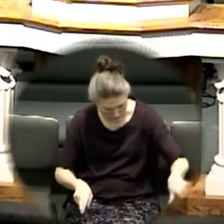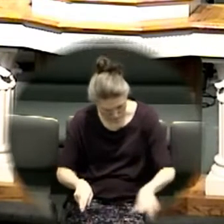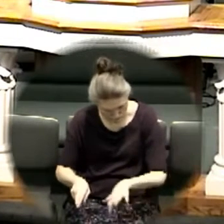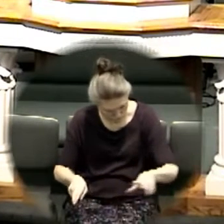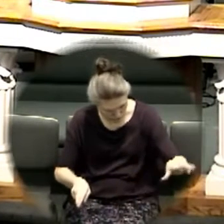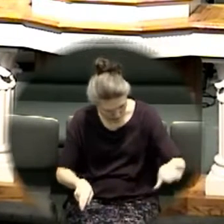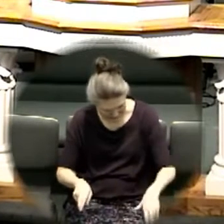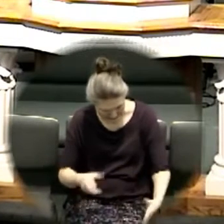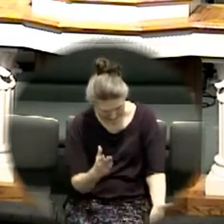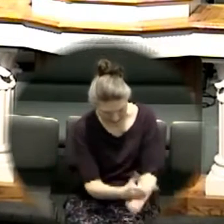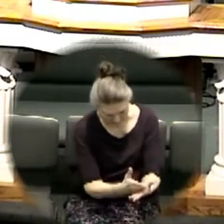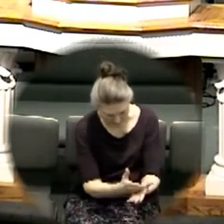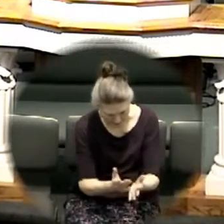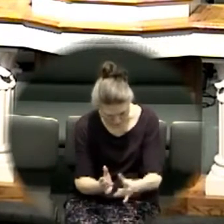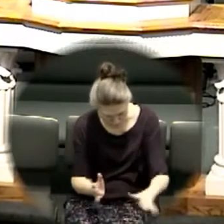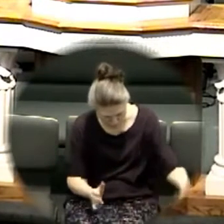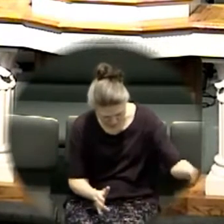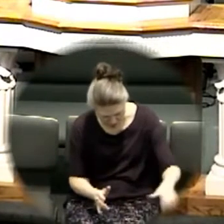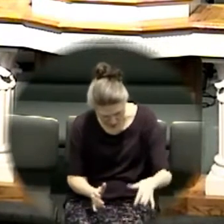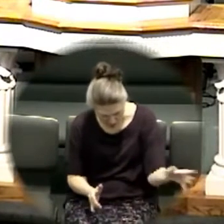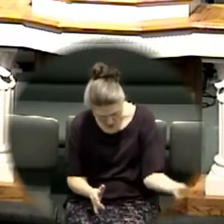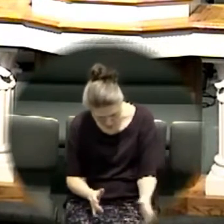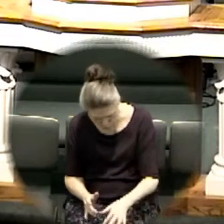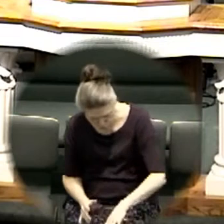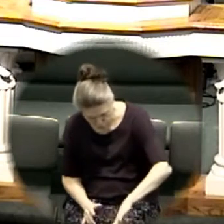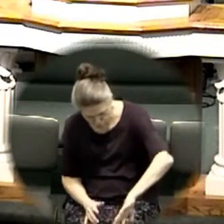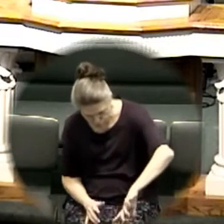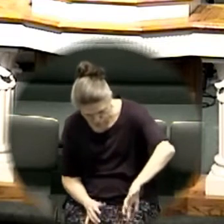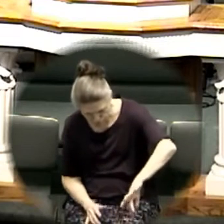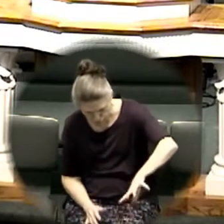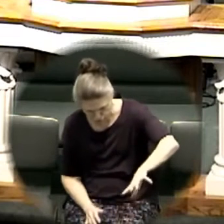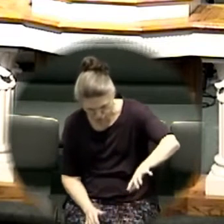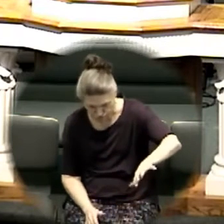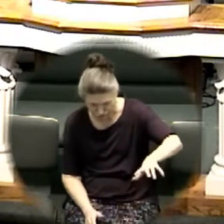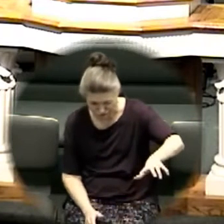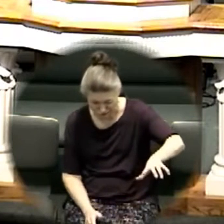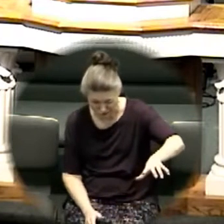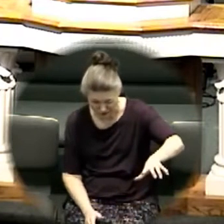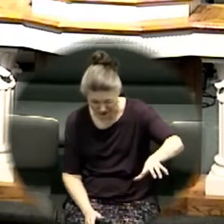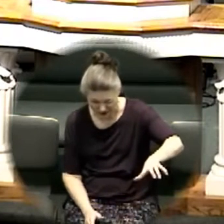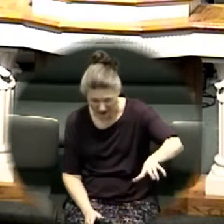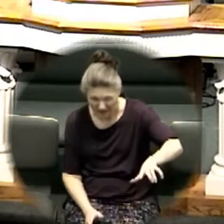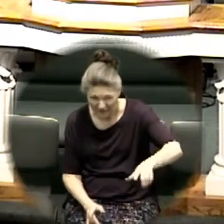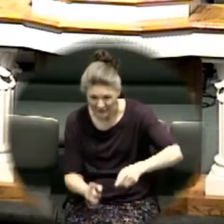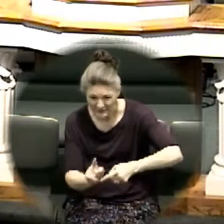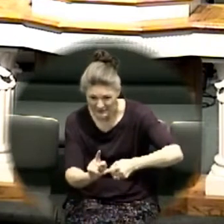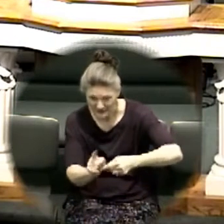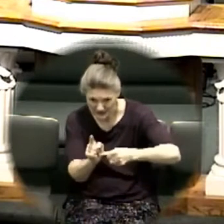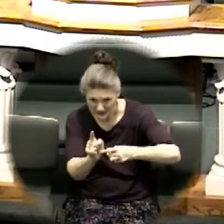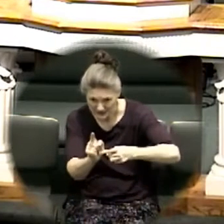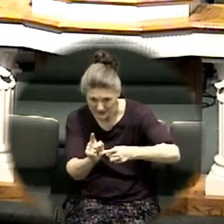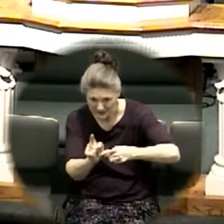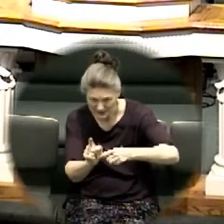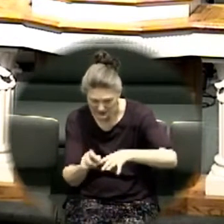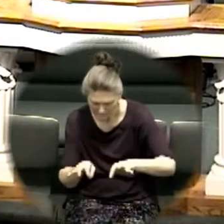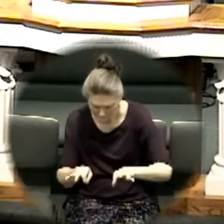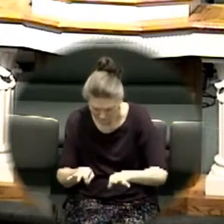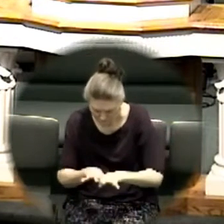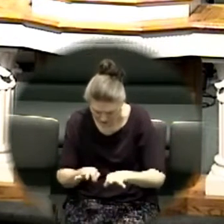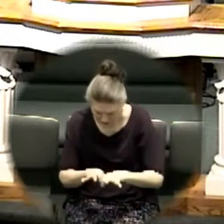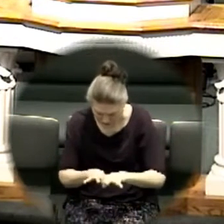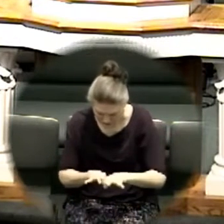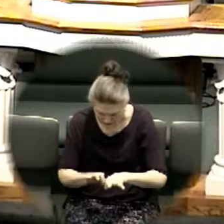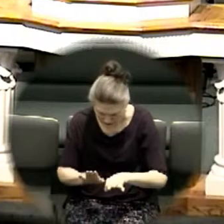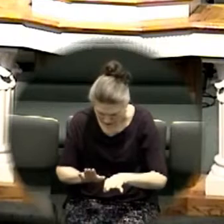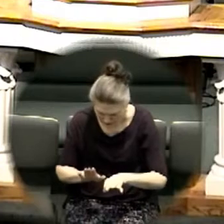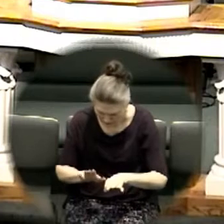upon in heap notice it says as soon as the souls of the feet of the priests